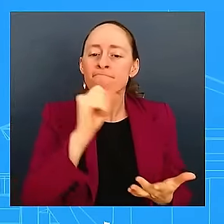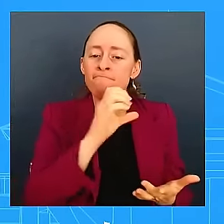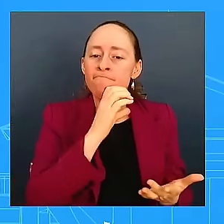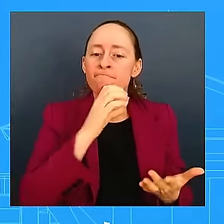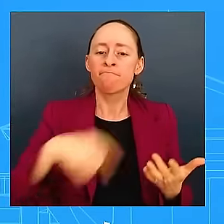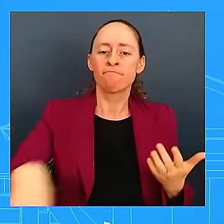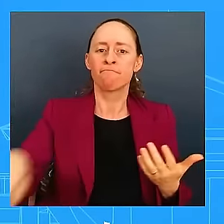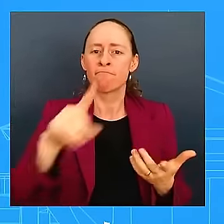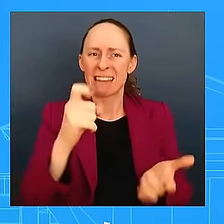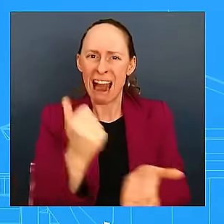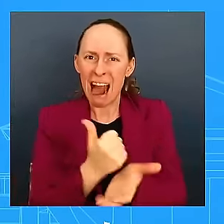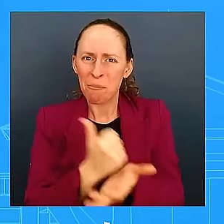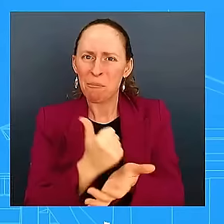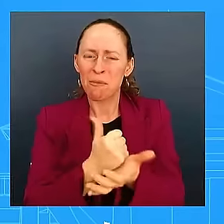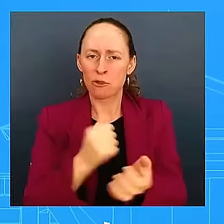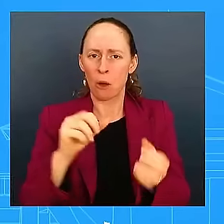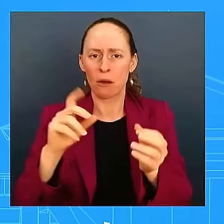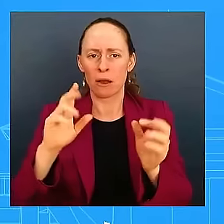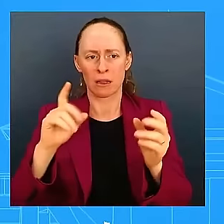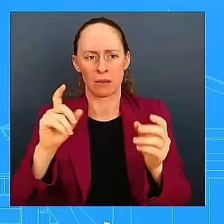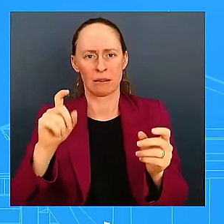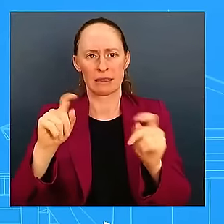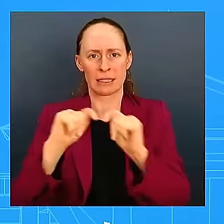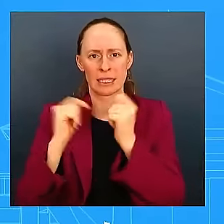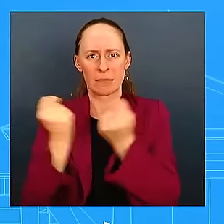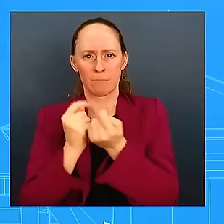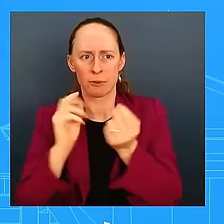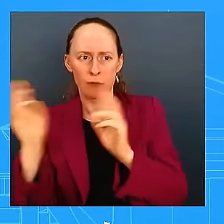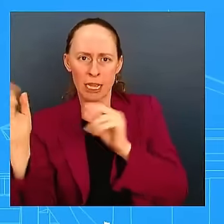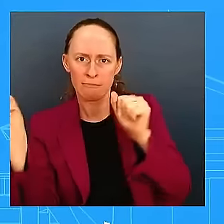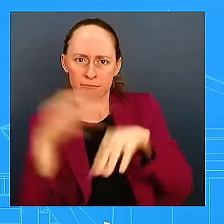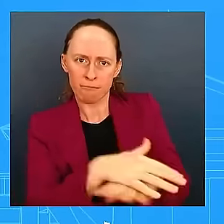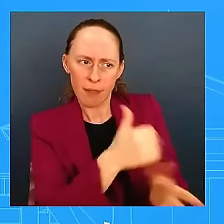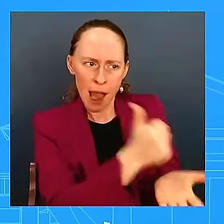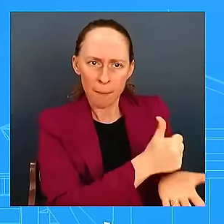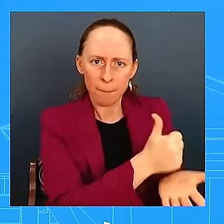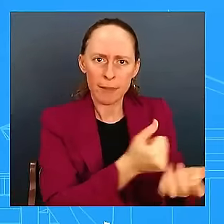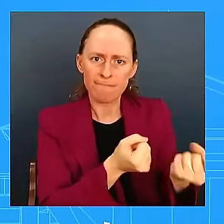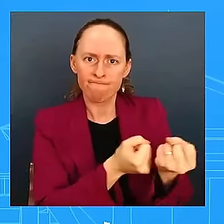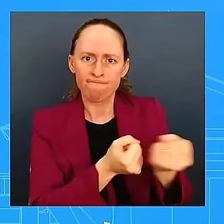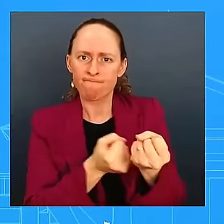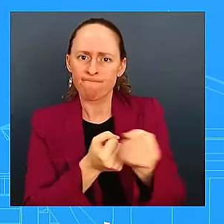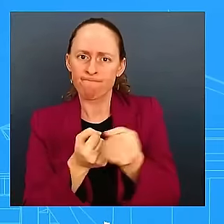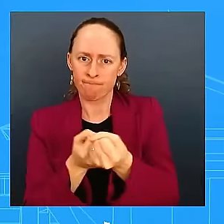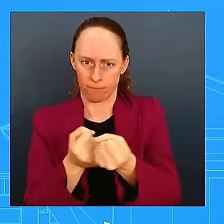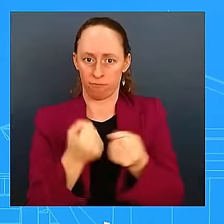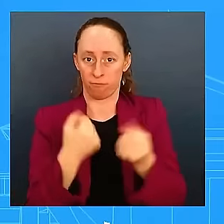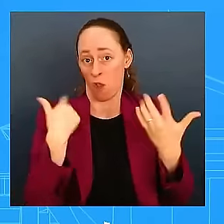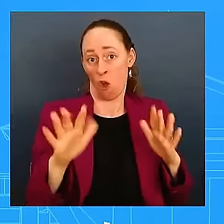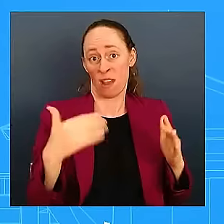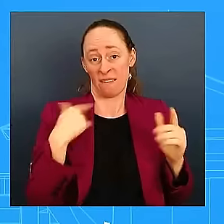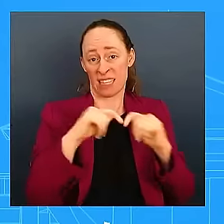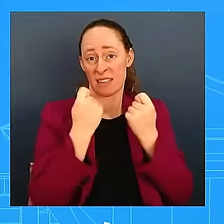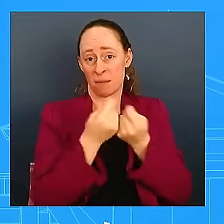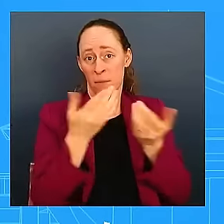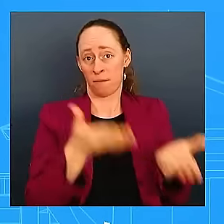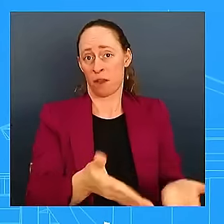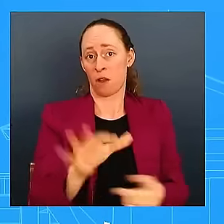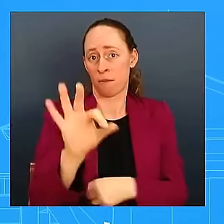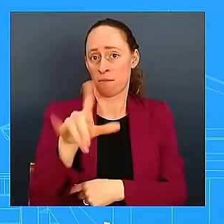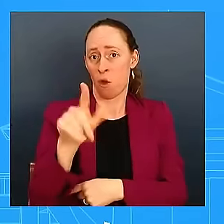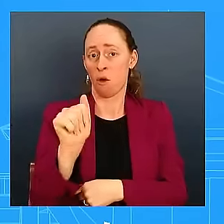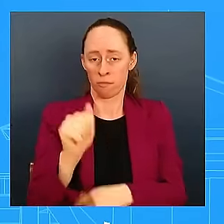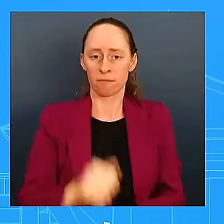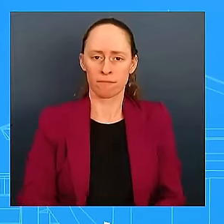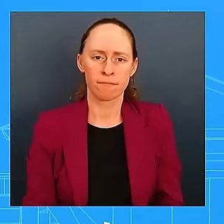impressive amount of teams that Florida already has within the state. Right? So this is on top of what they already have. And